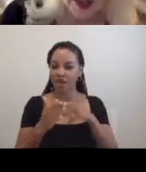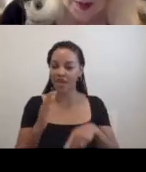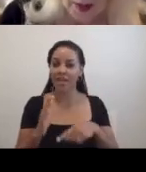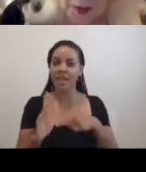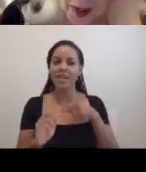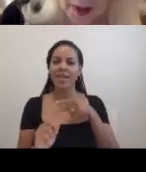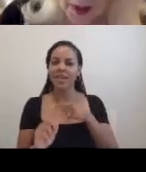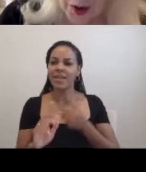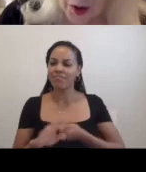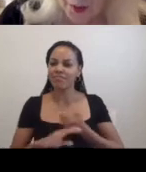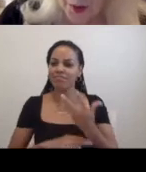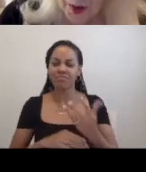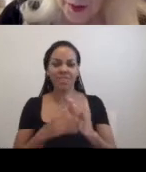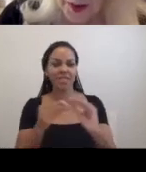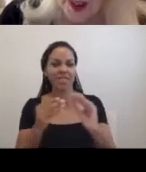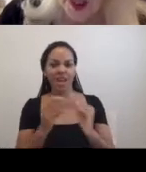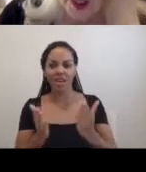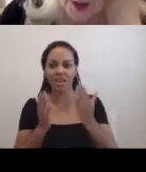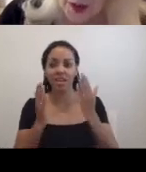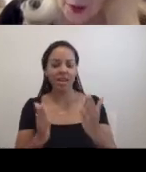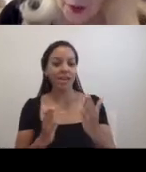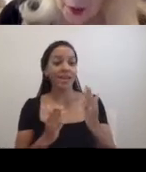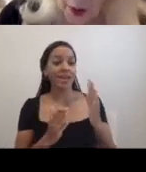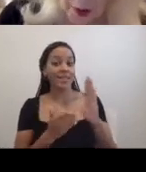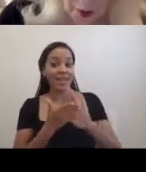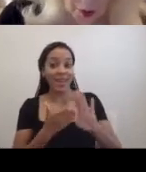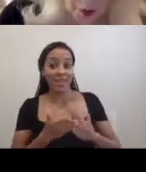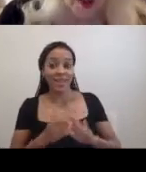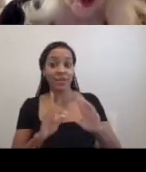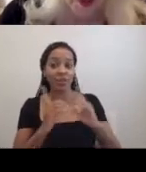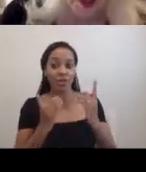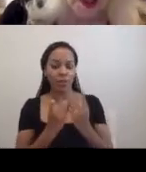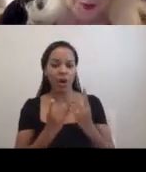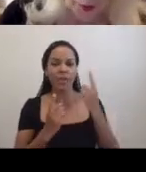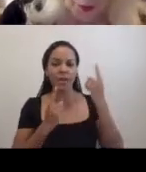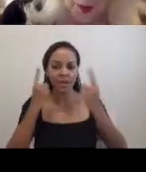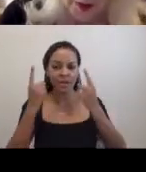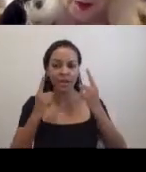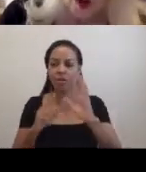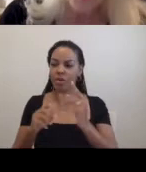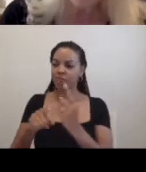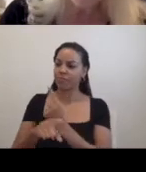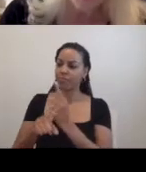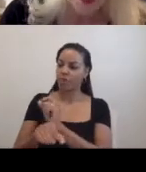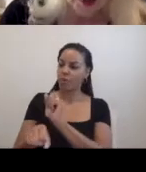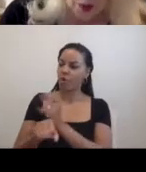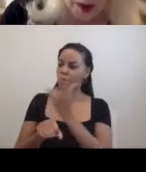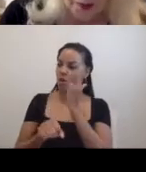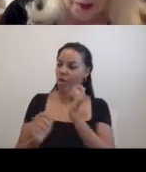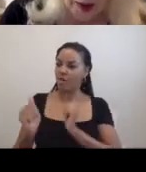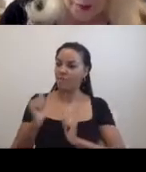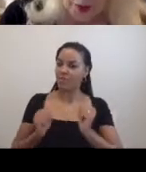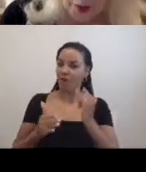that the sanitation department consider its regular work as performance art and